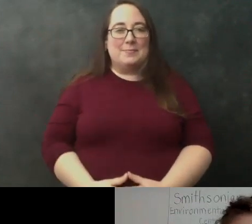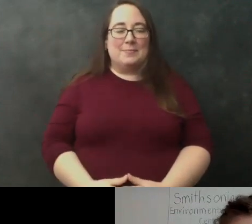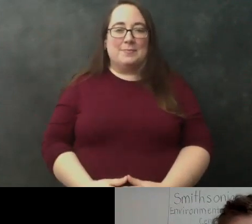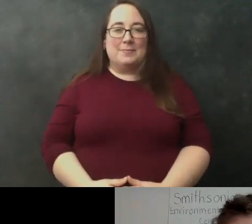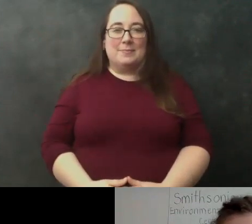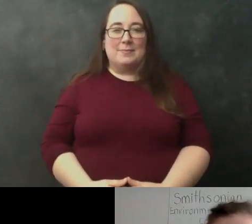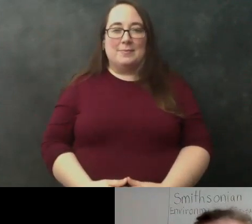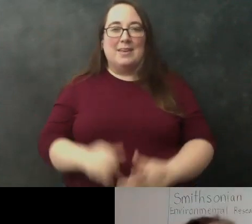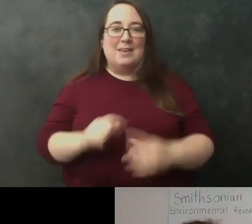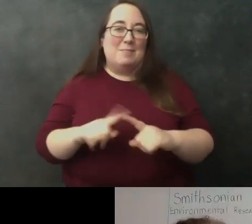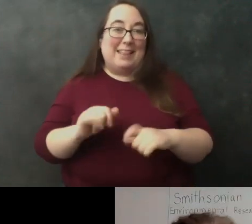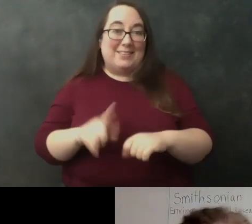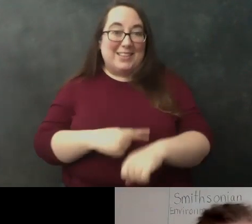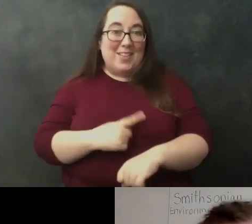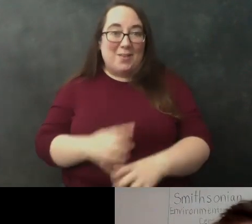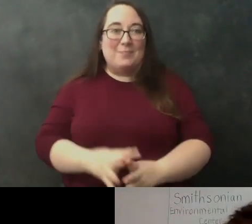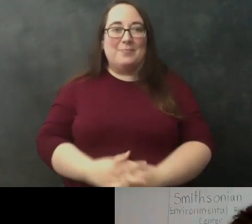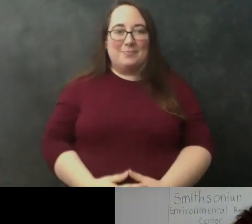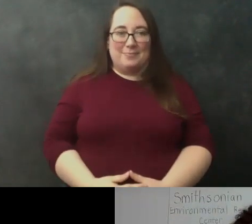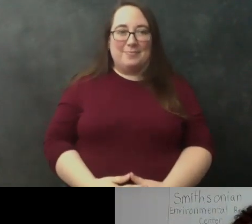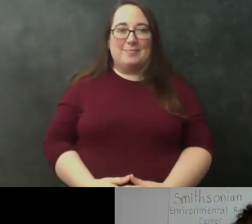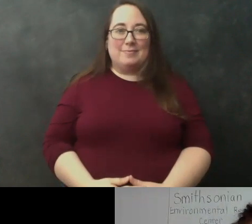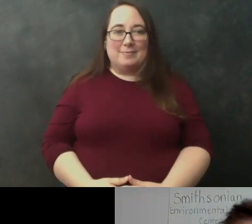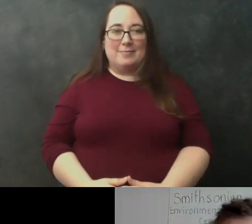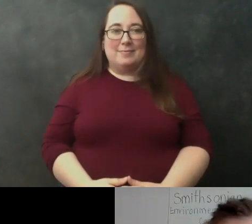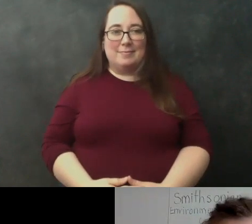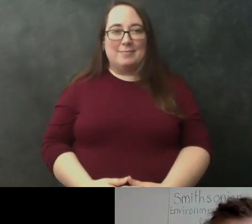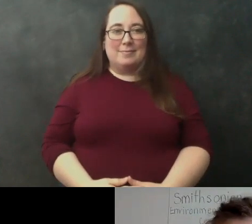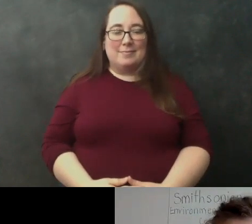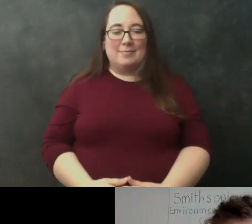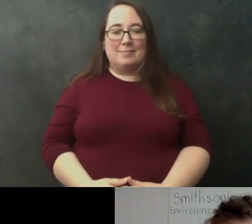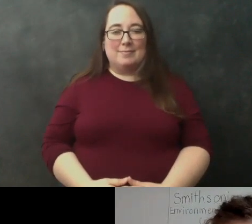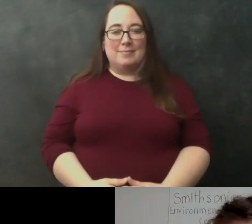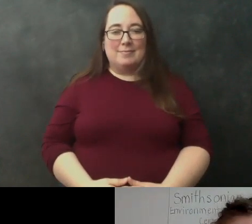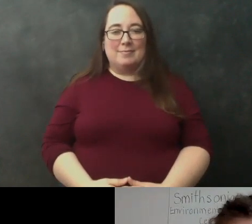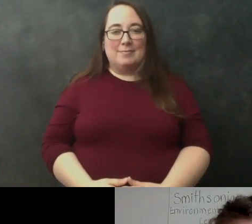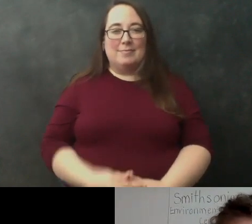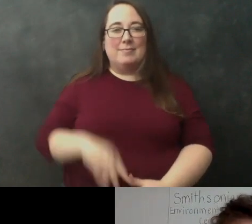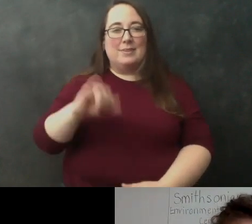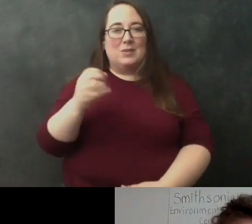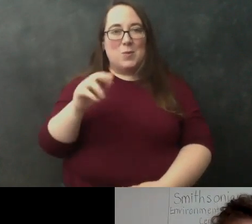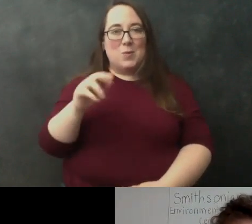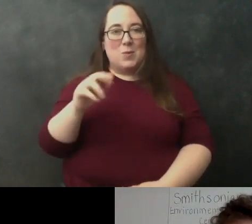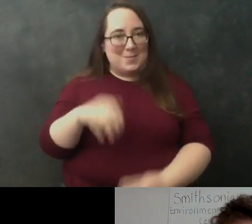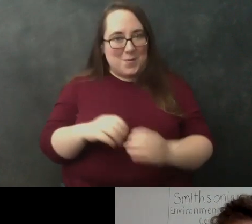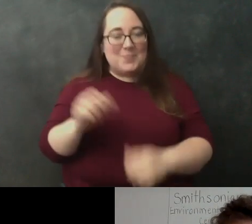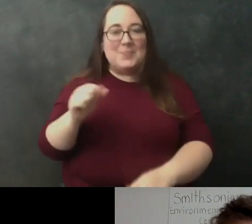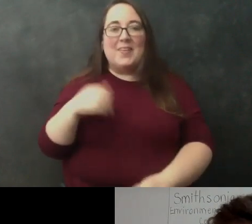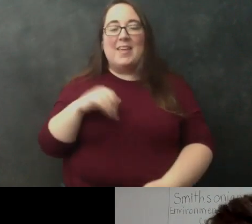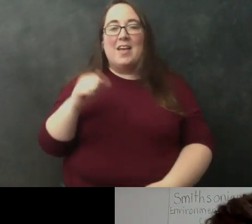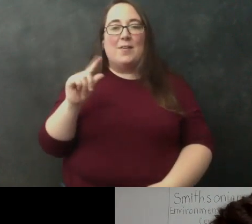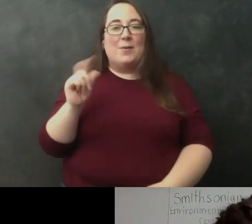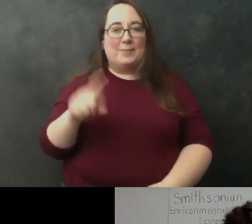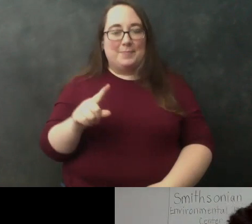way that's right really long okay joe and then any other all right yeah so we have another question